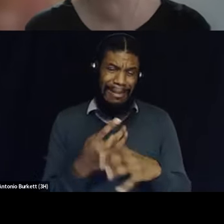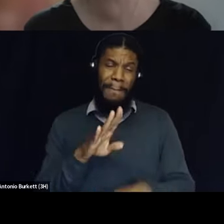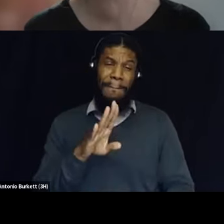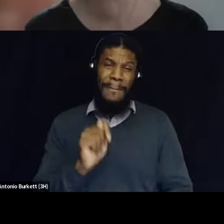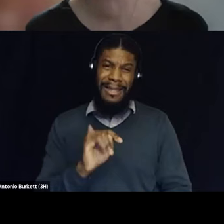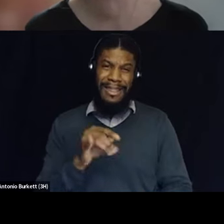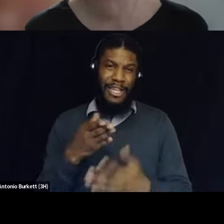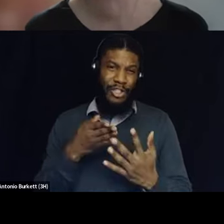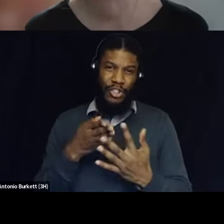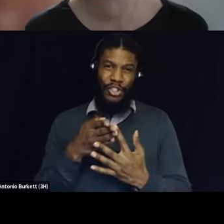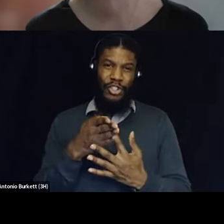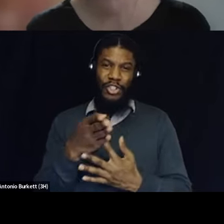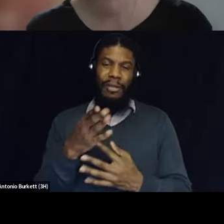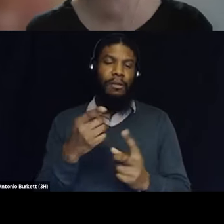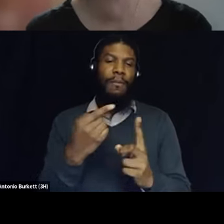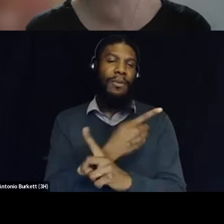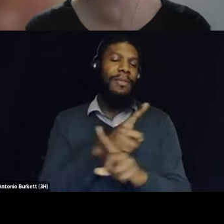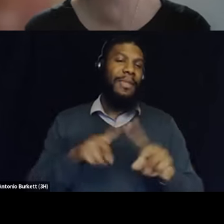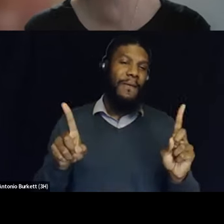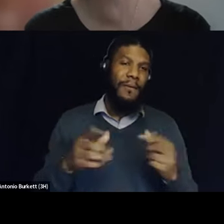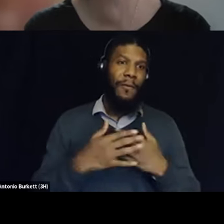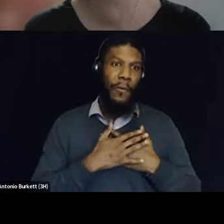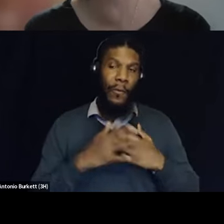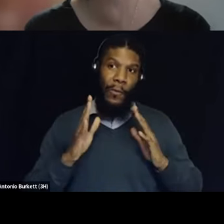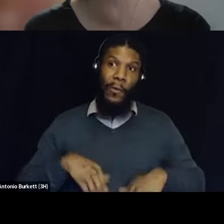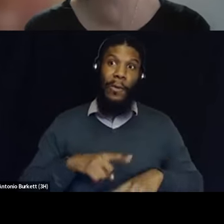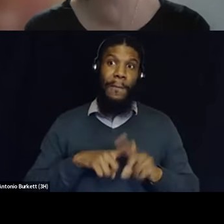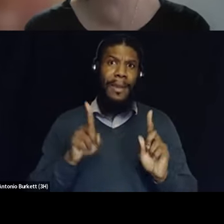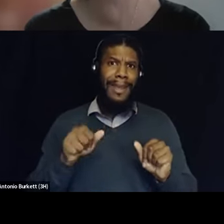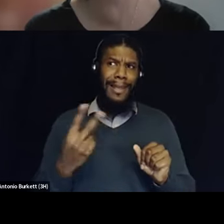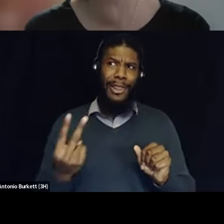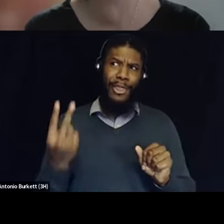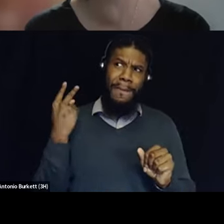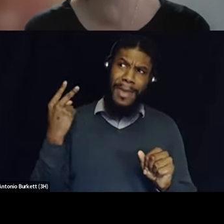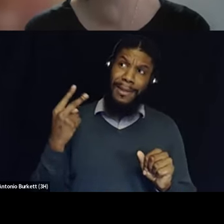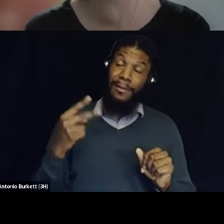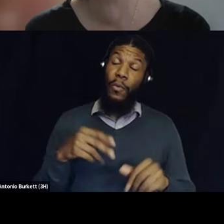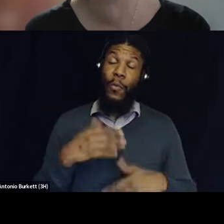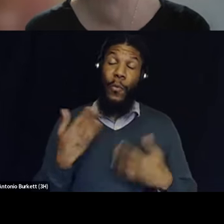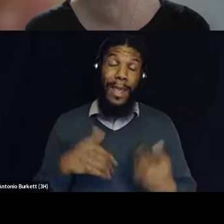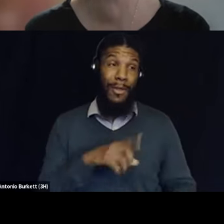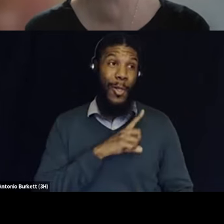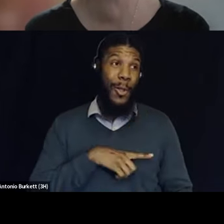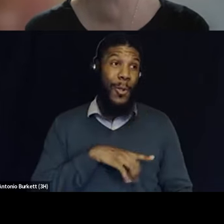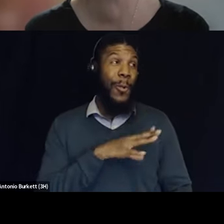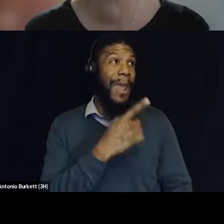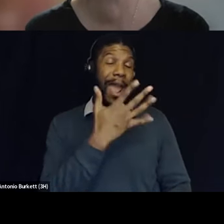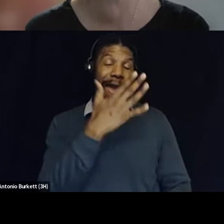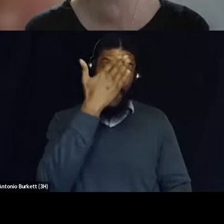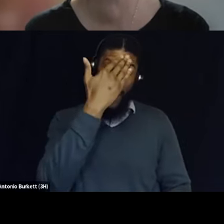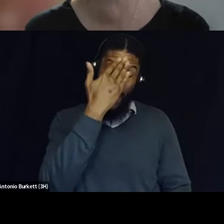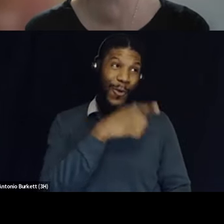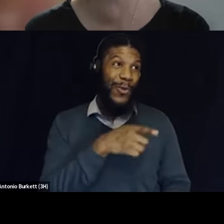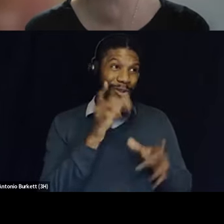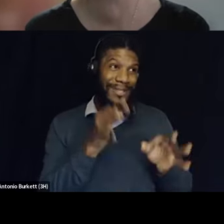journey set for me but i i know i could look back and say lord i know okay you decided